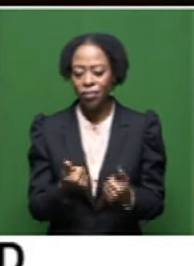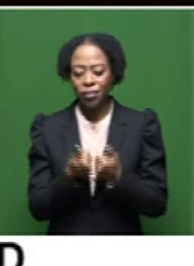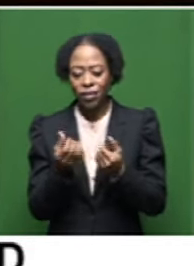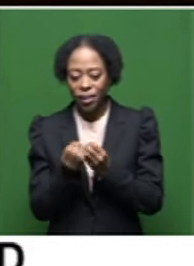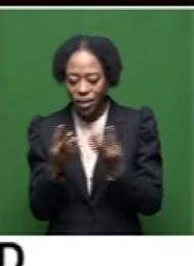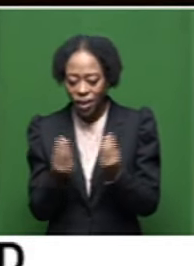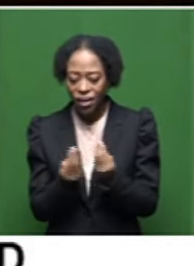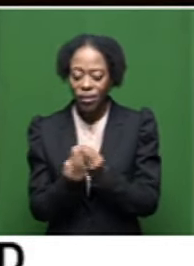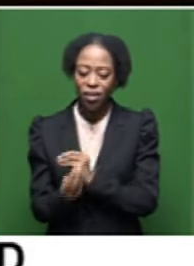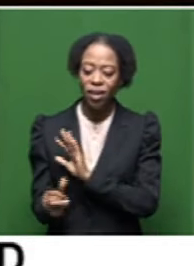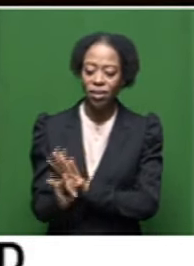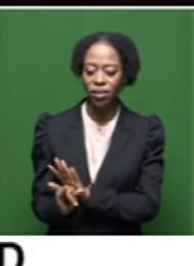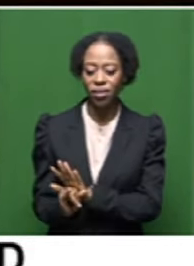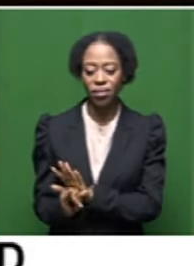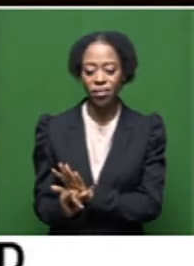identity.